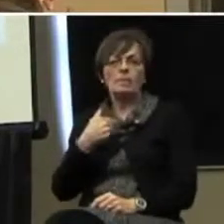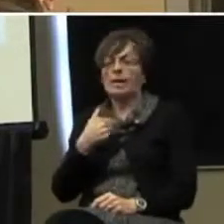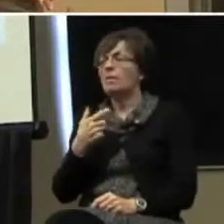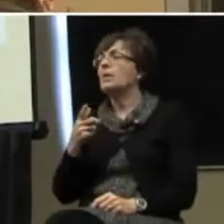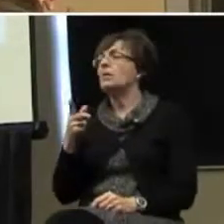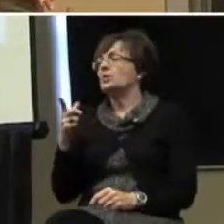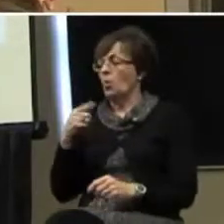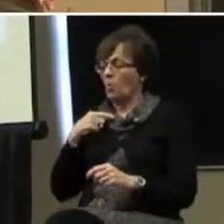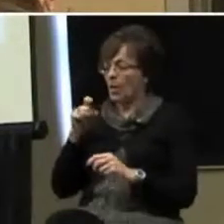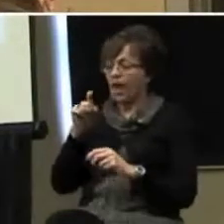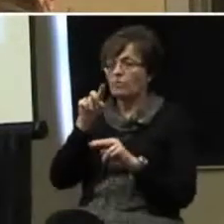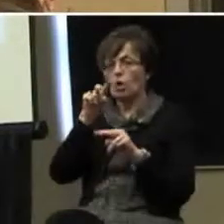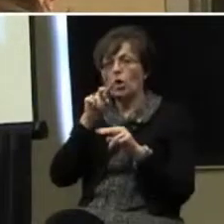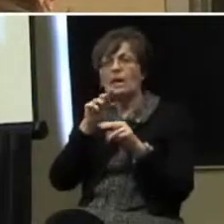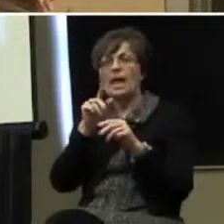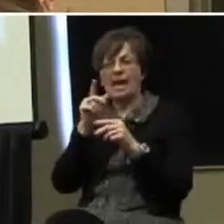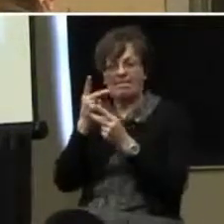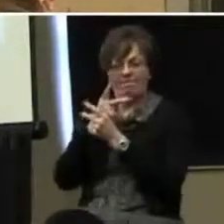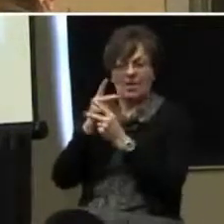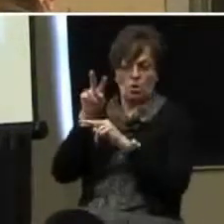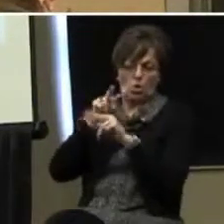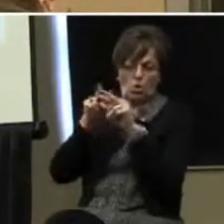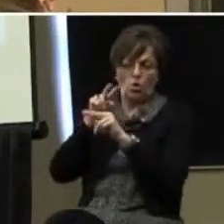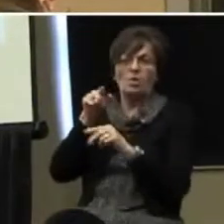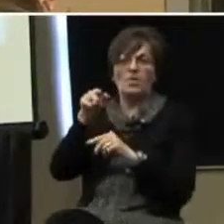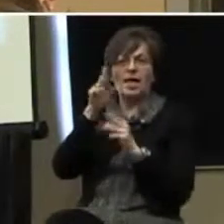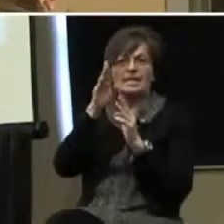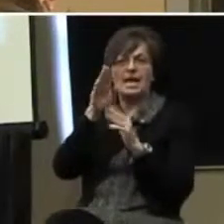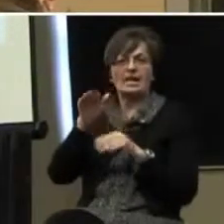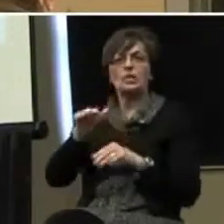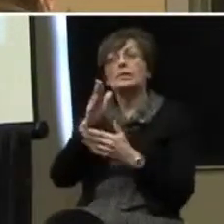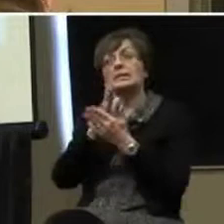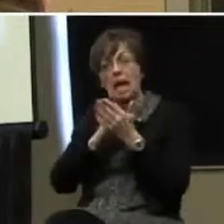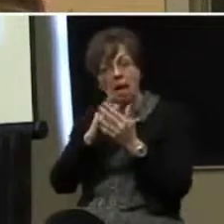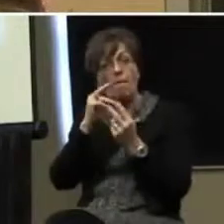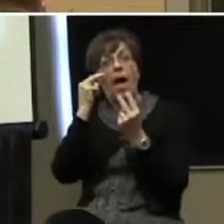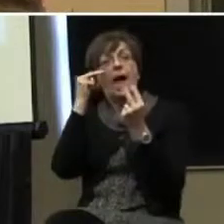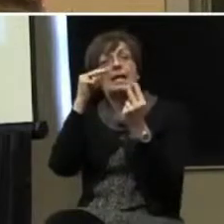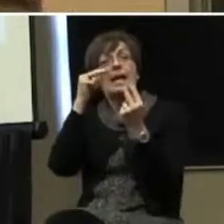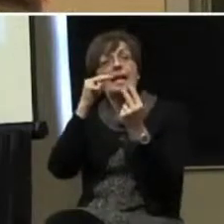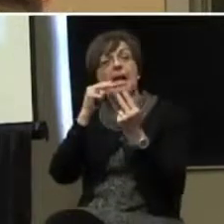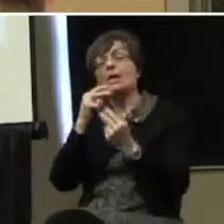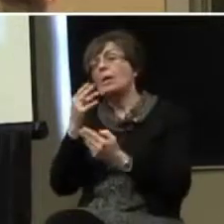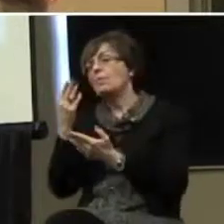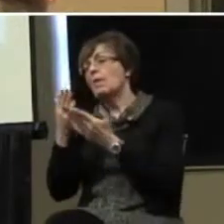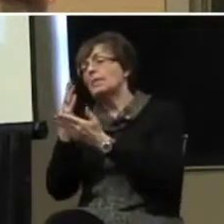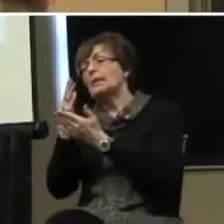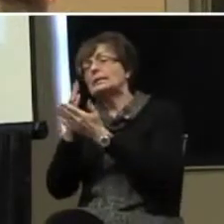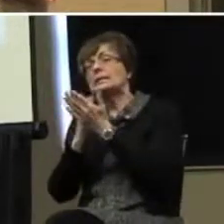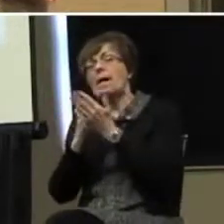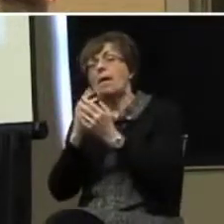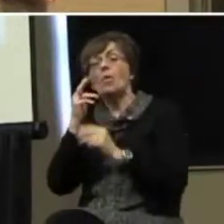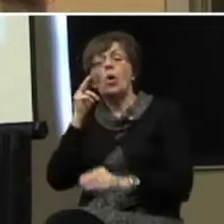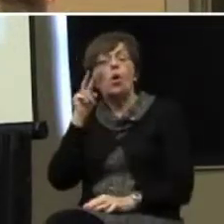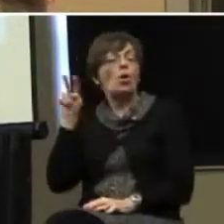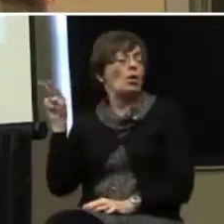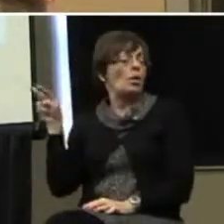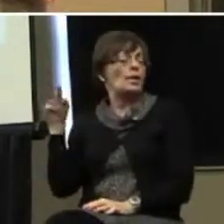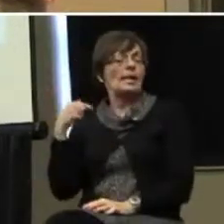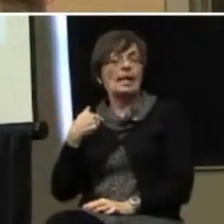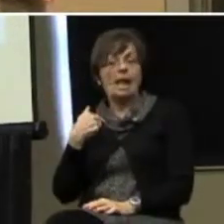what that child's attending looks like. For some kids, it is eye contact. For some kids, he may be looking at a peripheral vision at me.